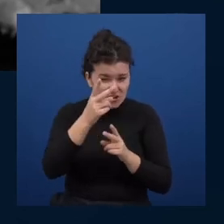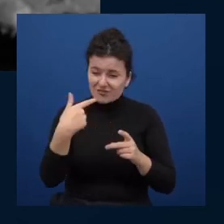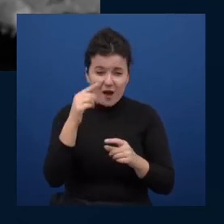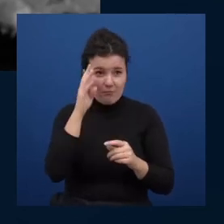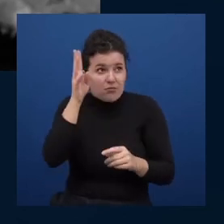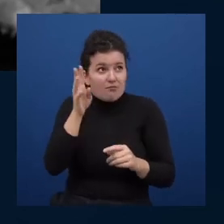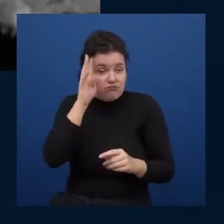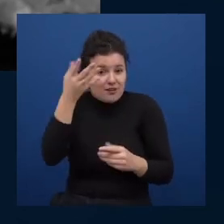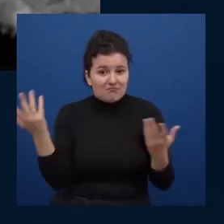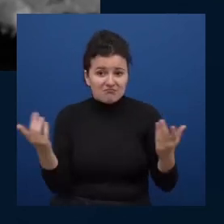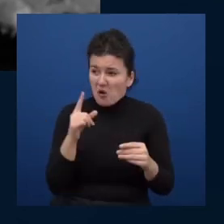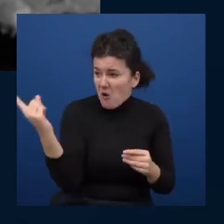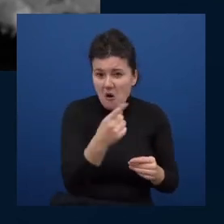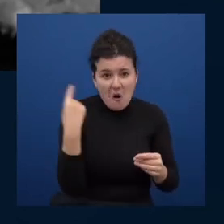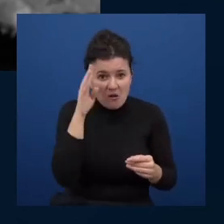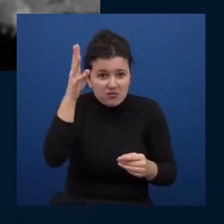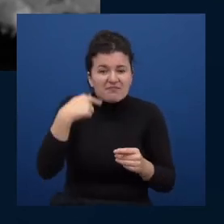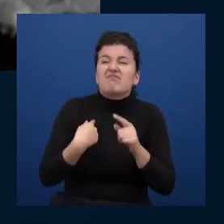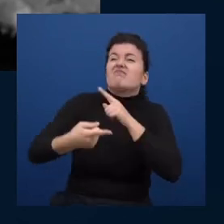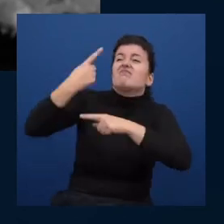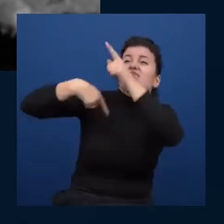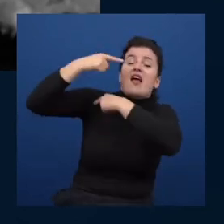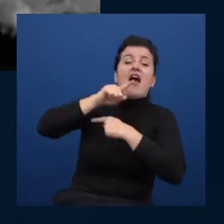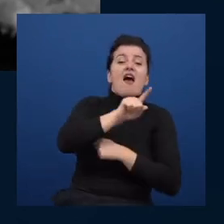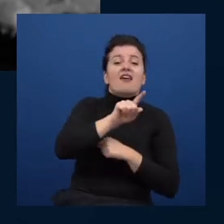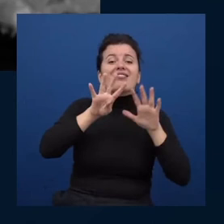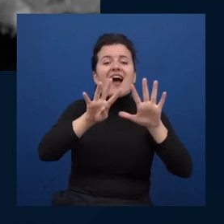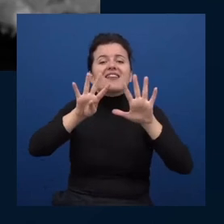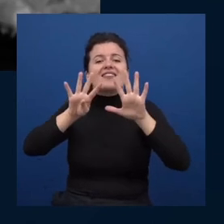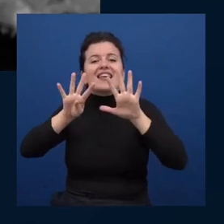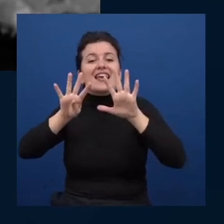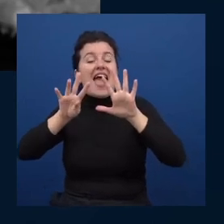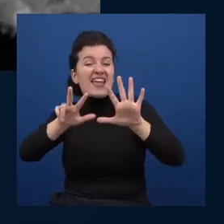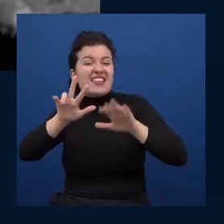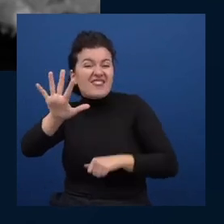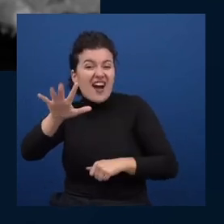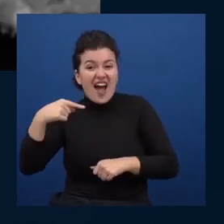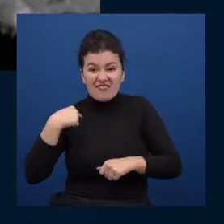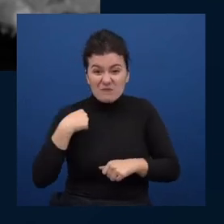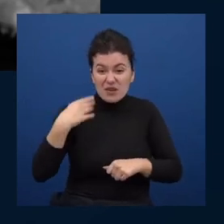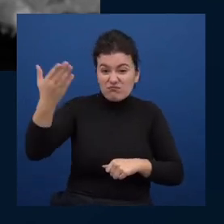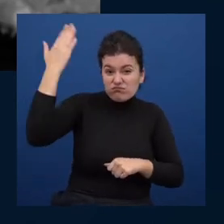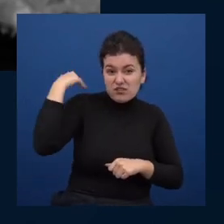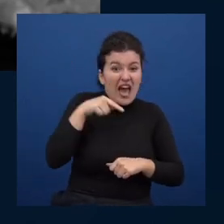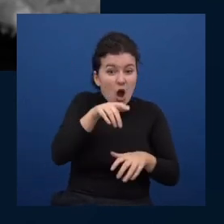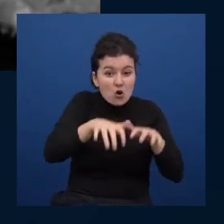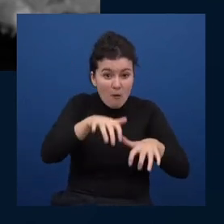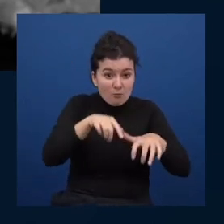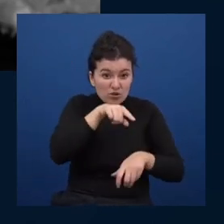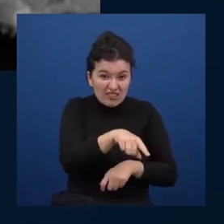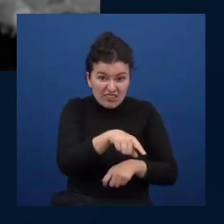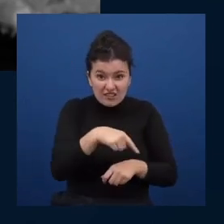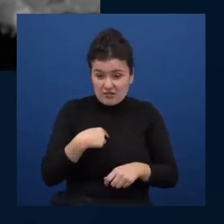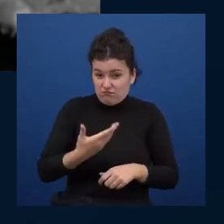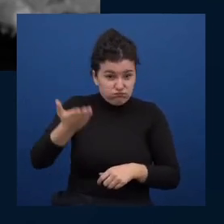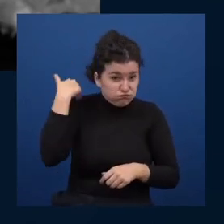i mentioned i started programming in 1985 those computers are gone so does it matter that i'm an